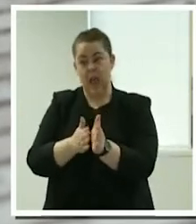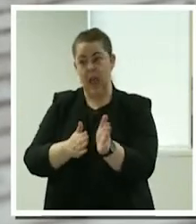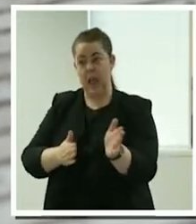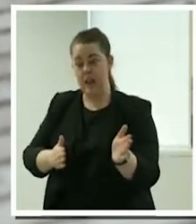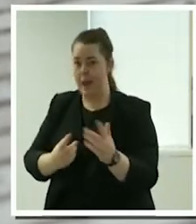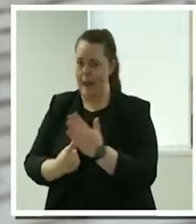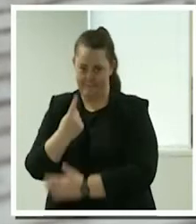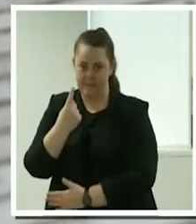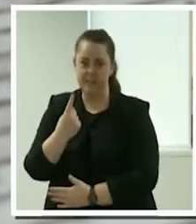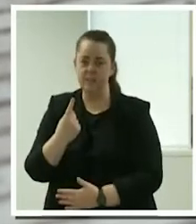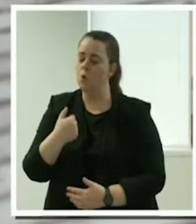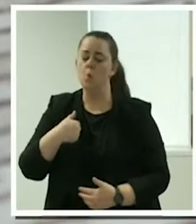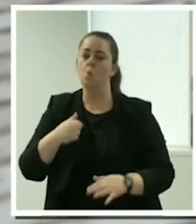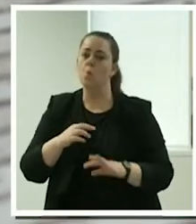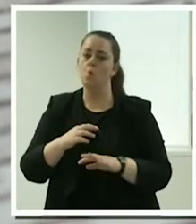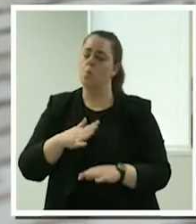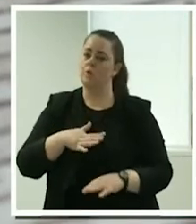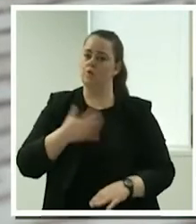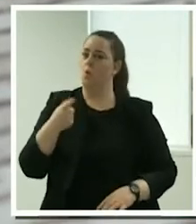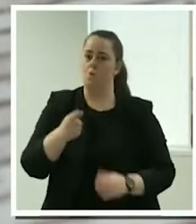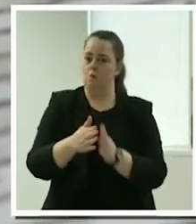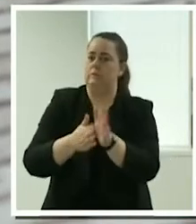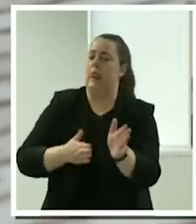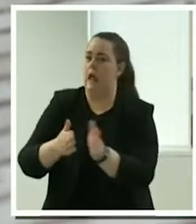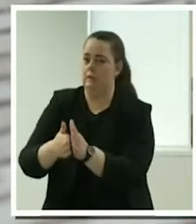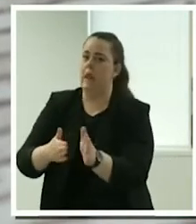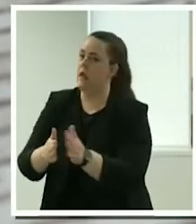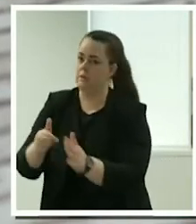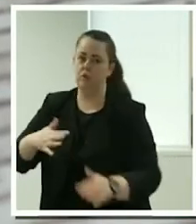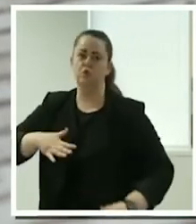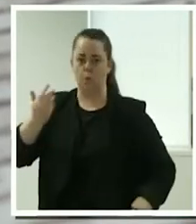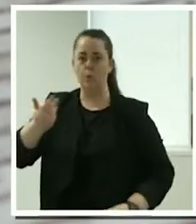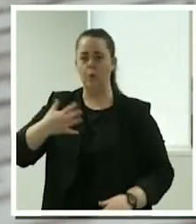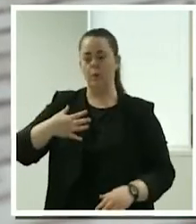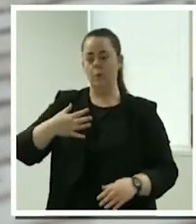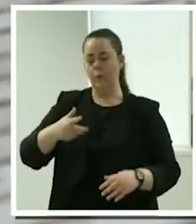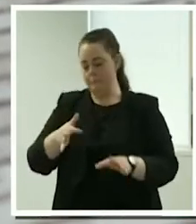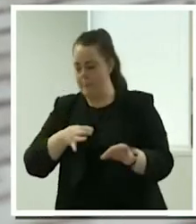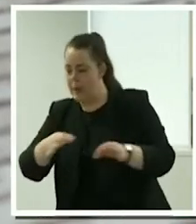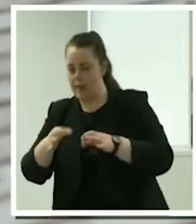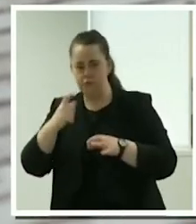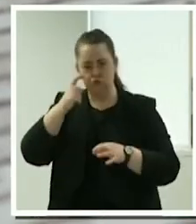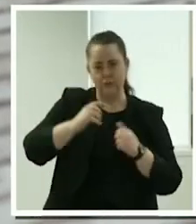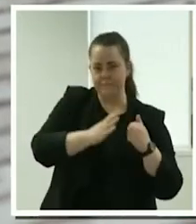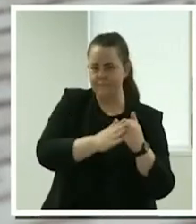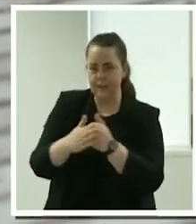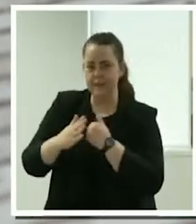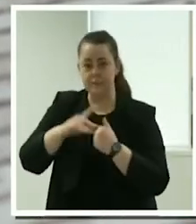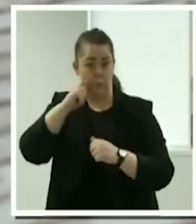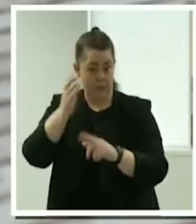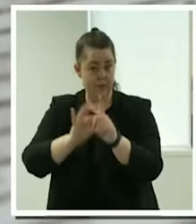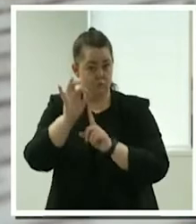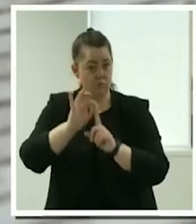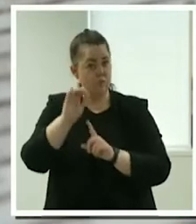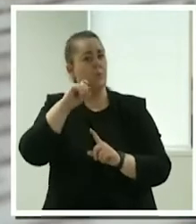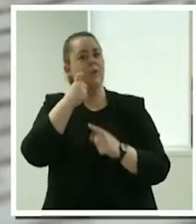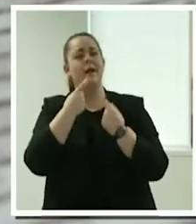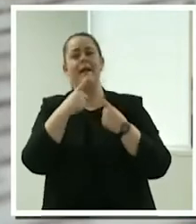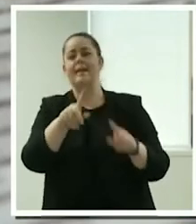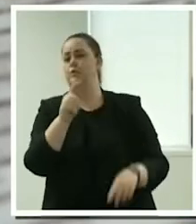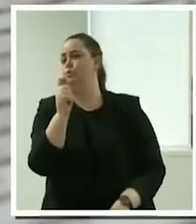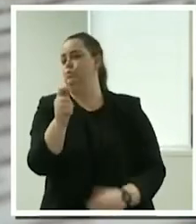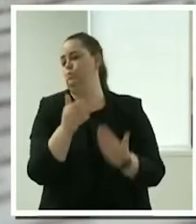on solutions. We're going to be making some more announcements on how we're planning and how we're going to be improving the payment experience in the next